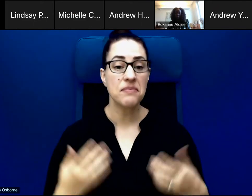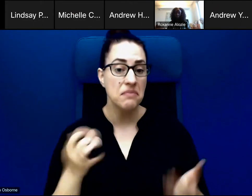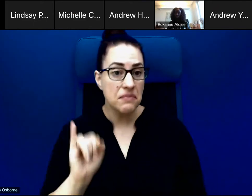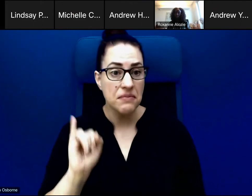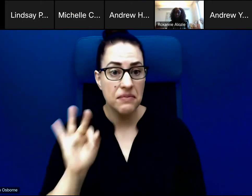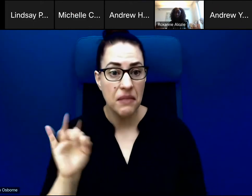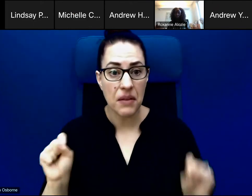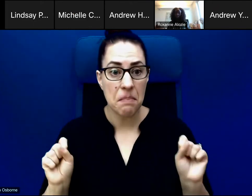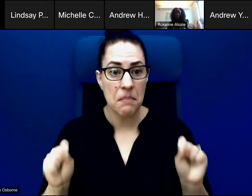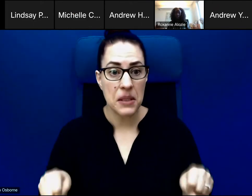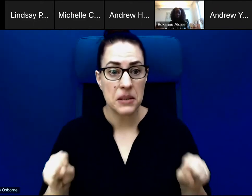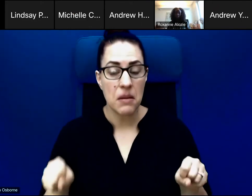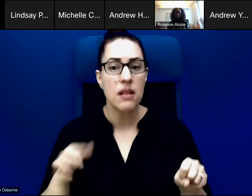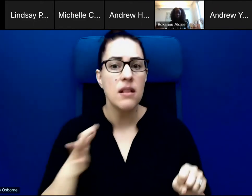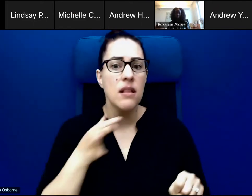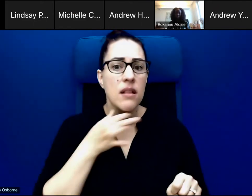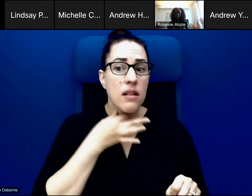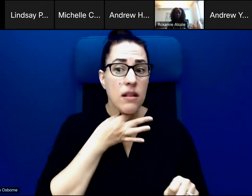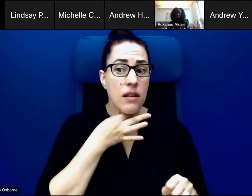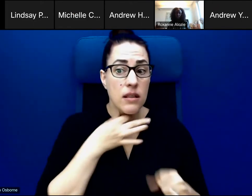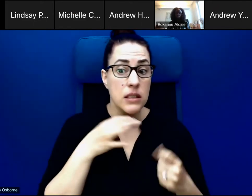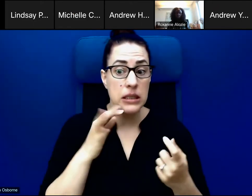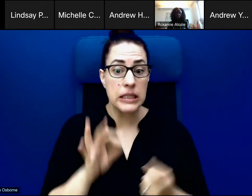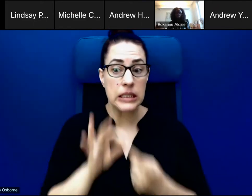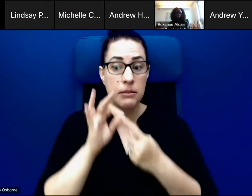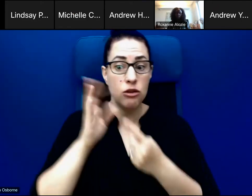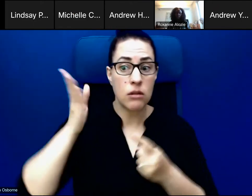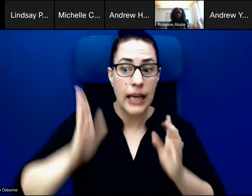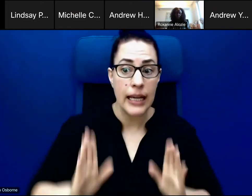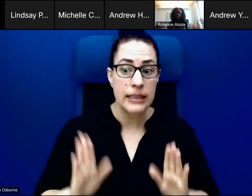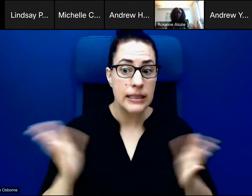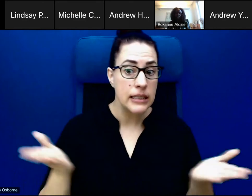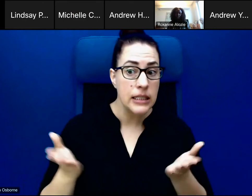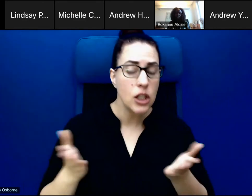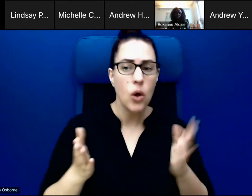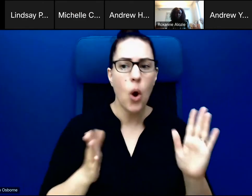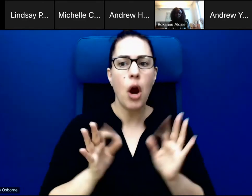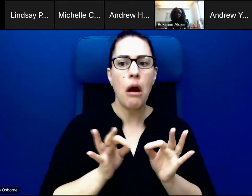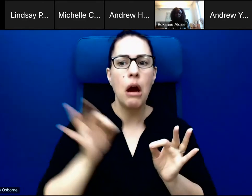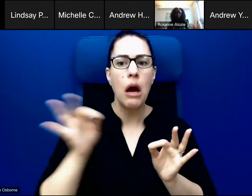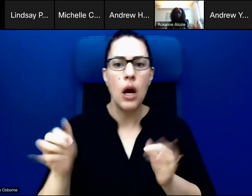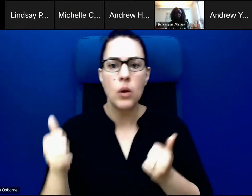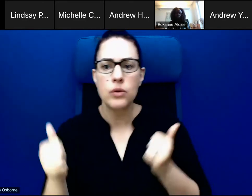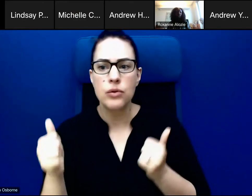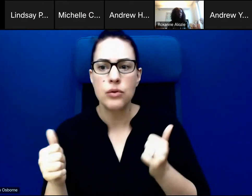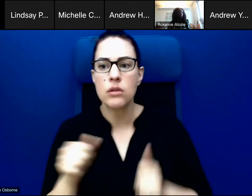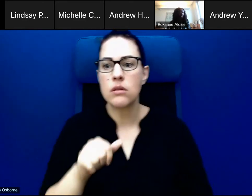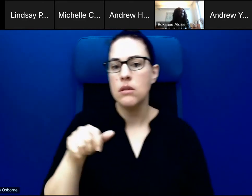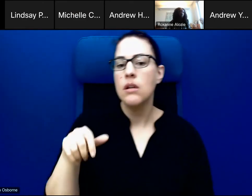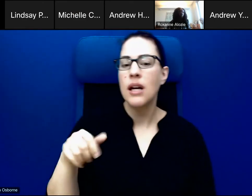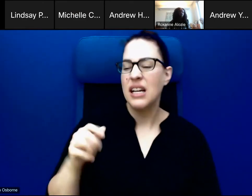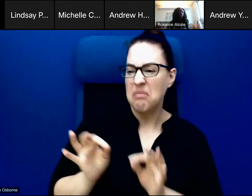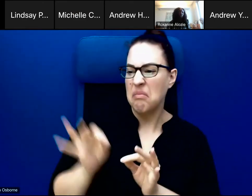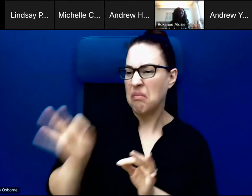are we ready to bring our special guest on or do we need to move forward? Move forward for one moment. Okay.